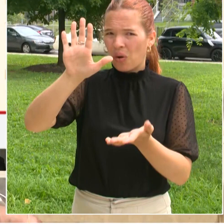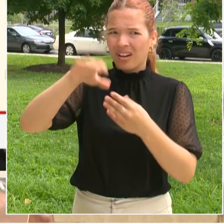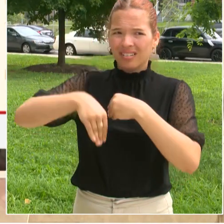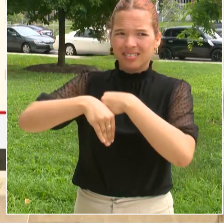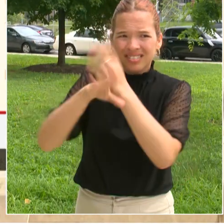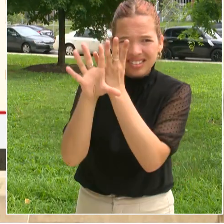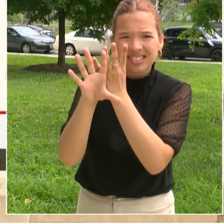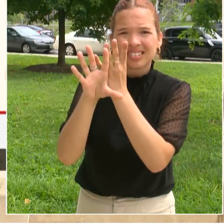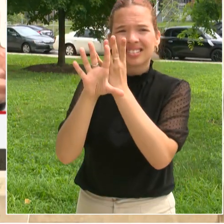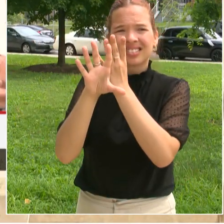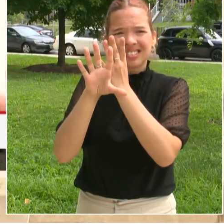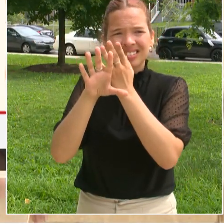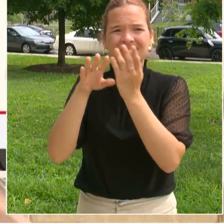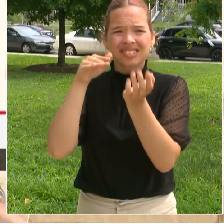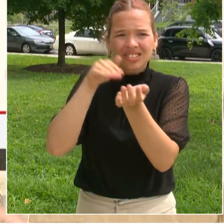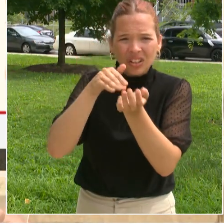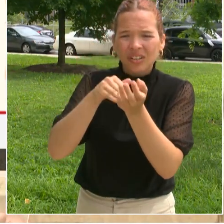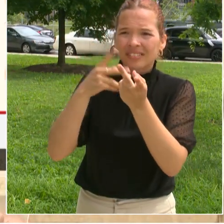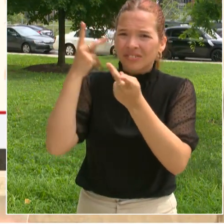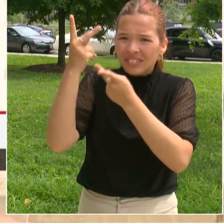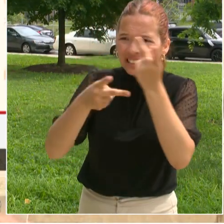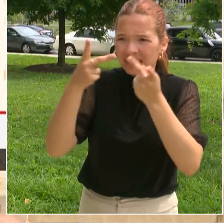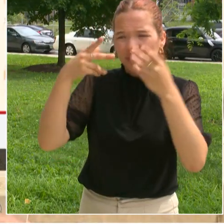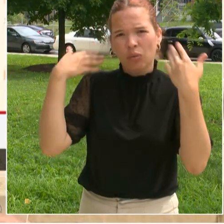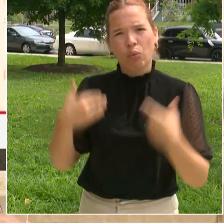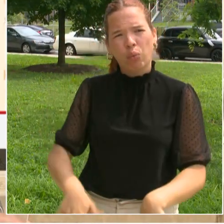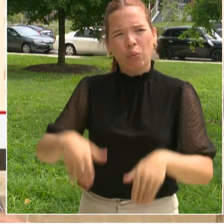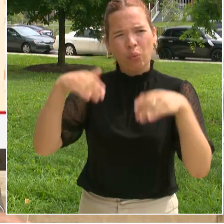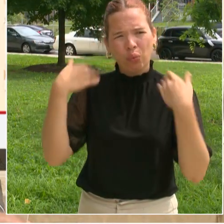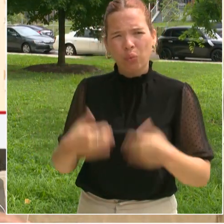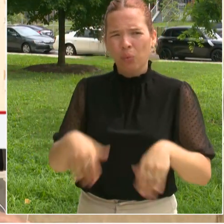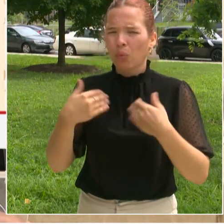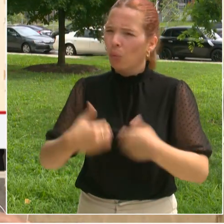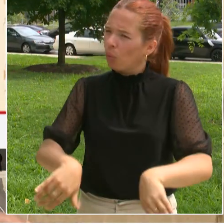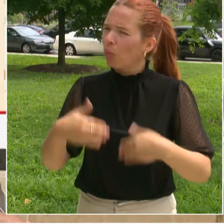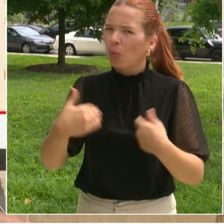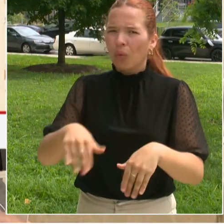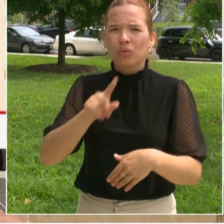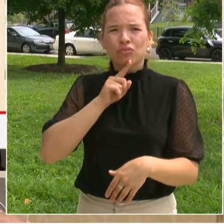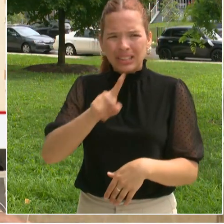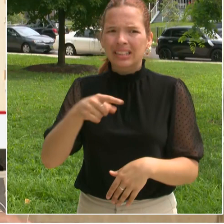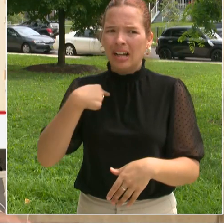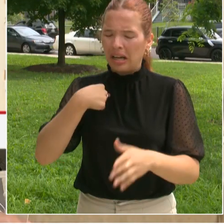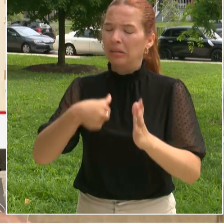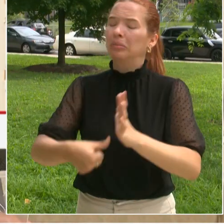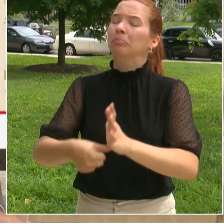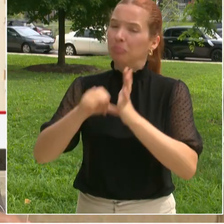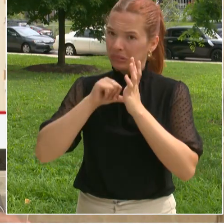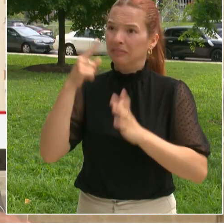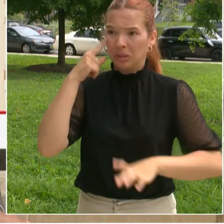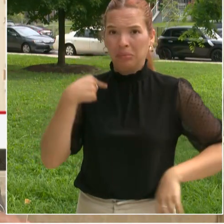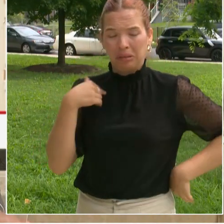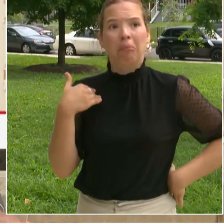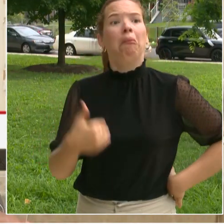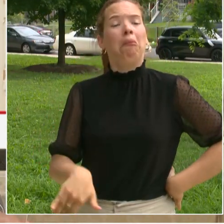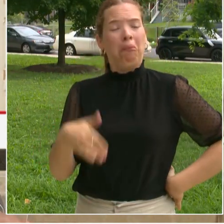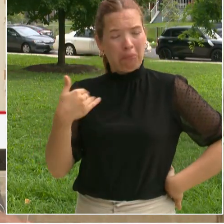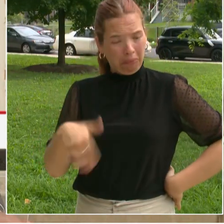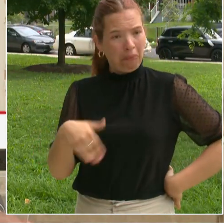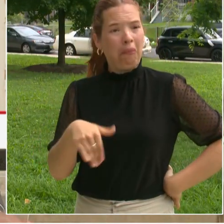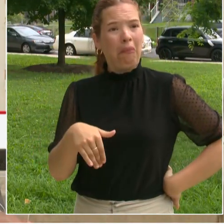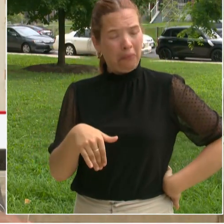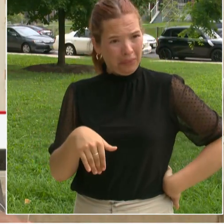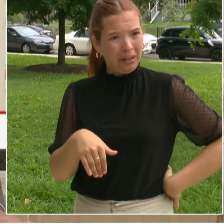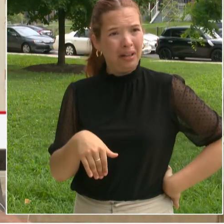So you think about, you the old days where there's a possible ear infection, you had to go see the physician, you had to get your prescription,